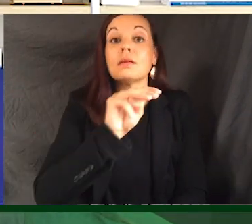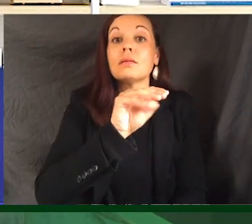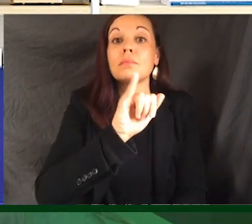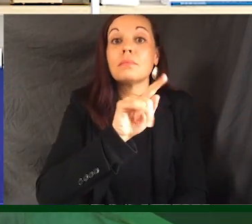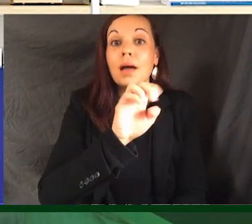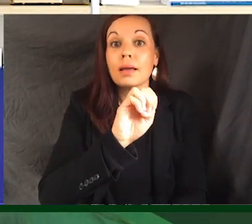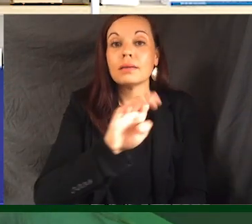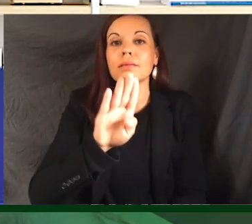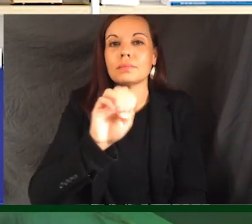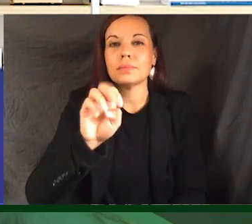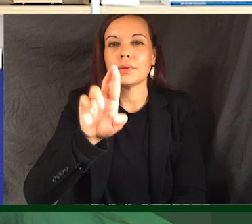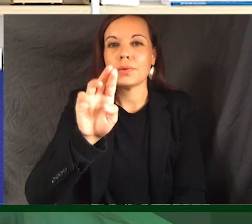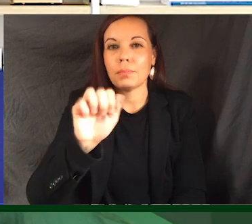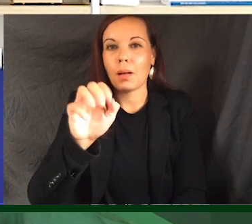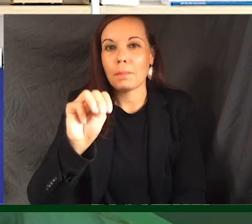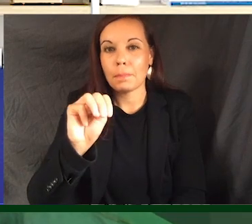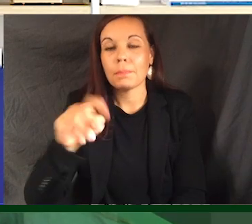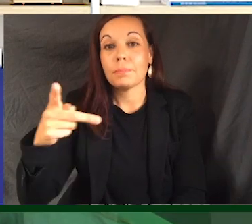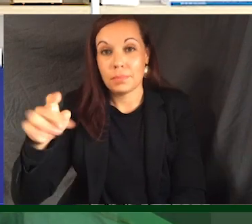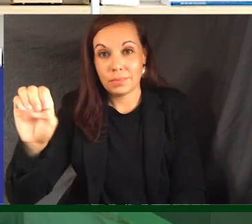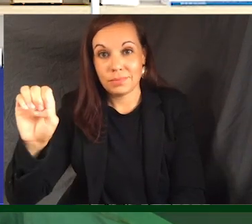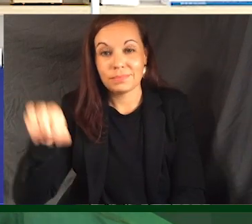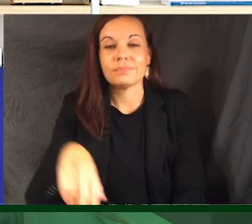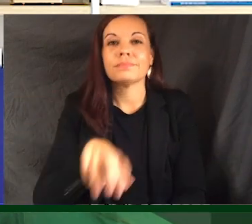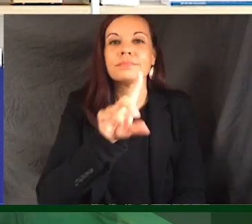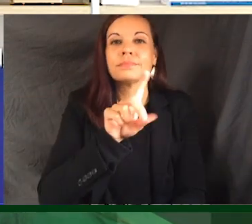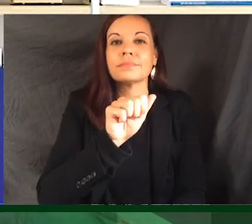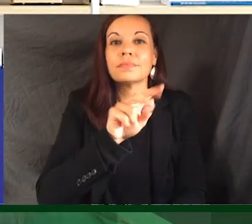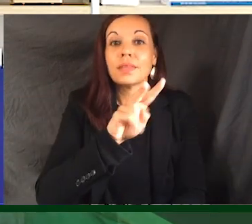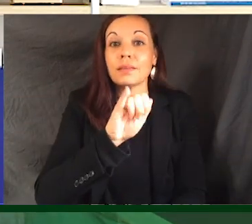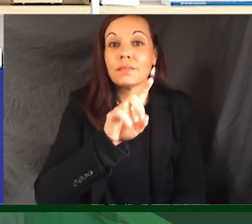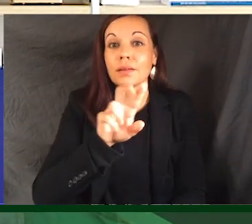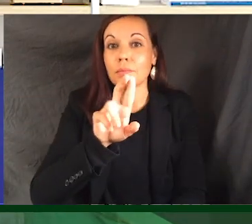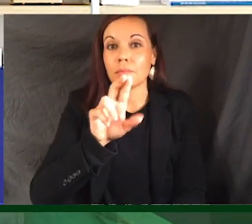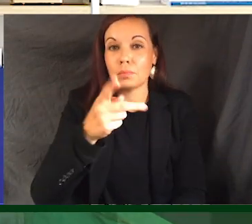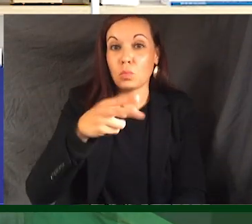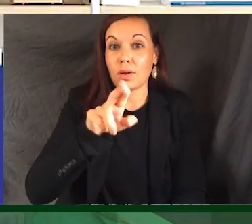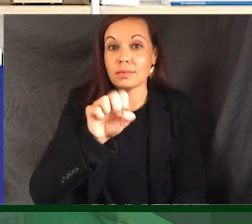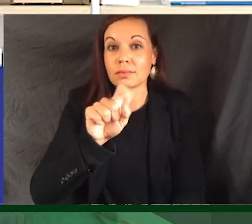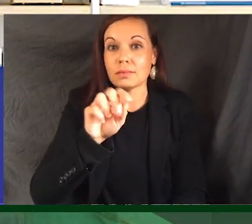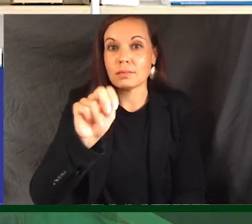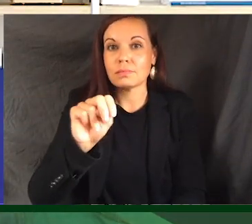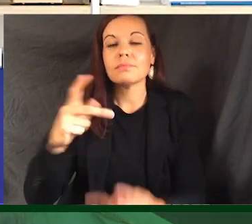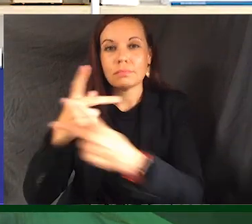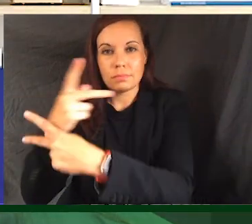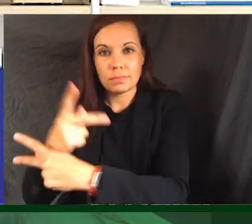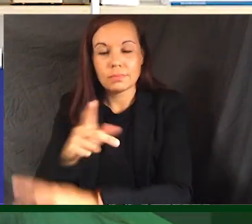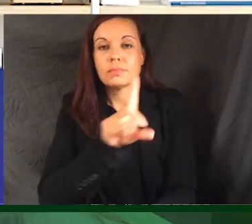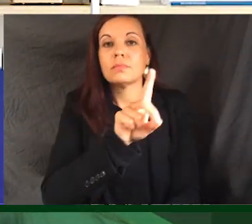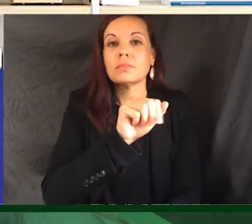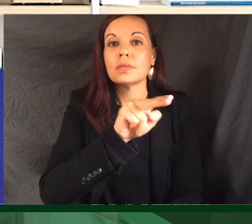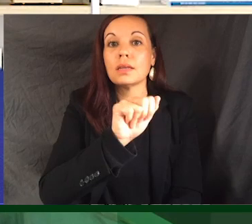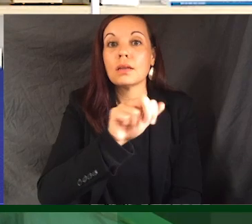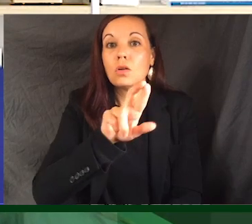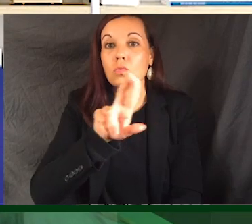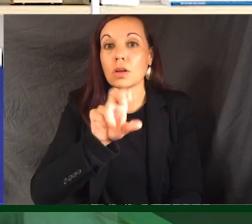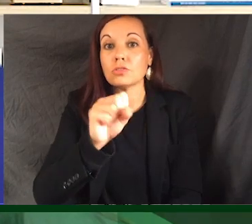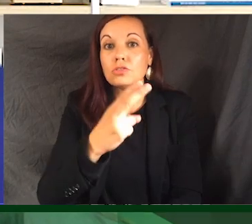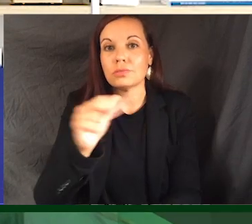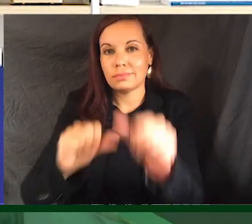Bierbaum, Physical Education, David Preston, Math, Dana Rush, Science,